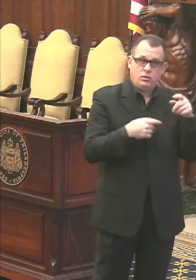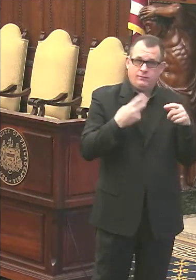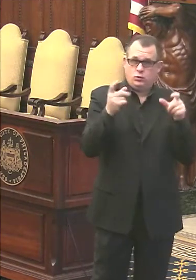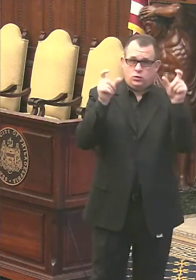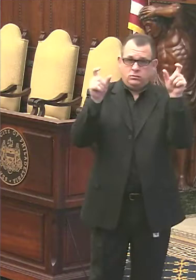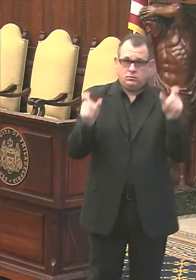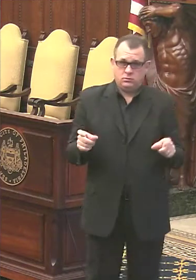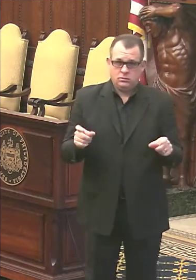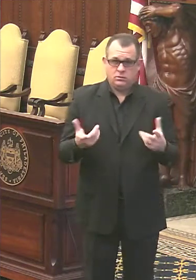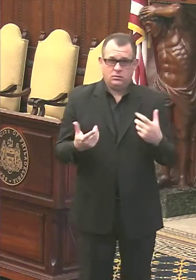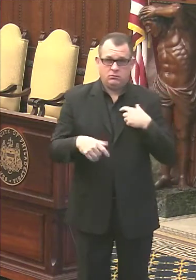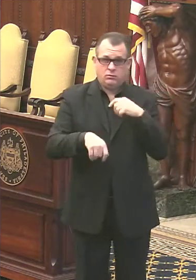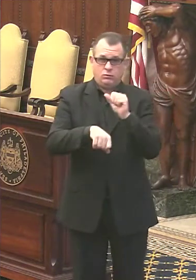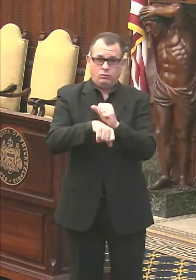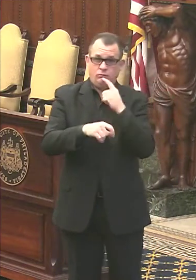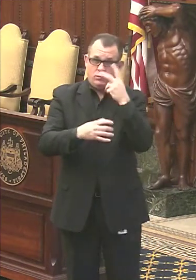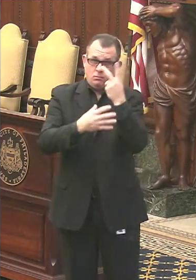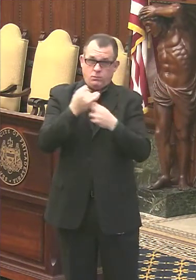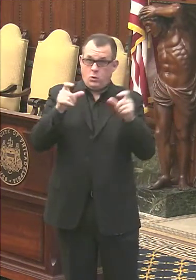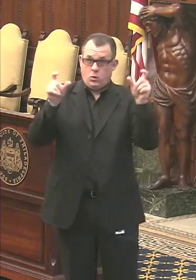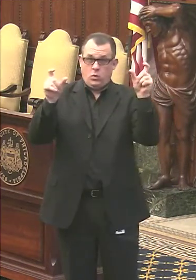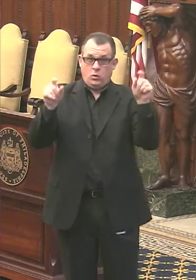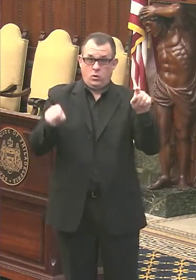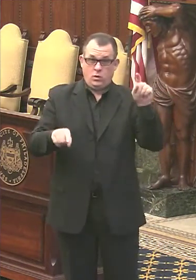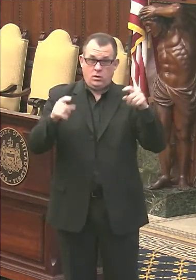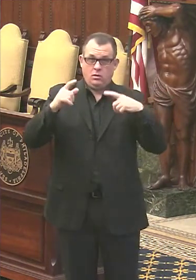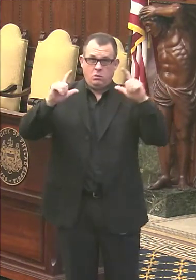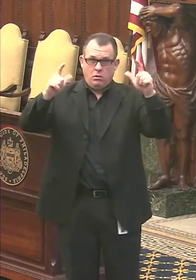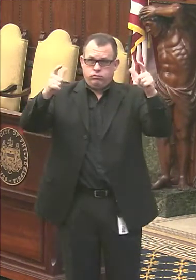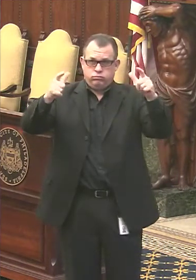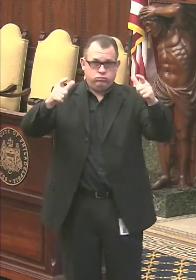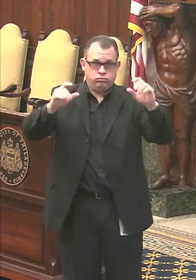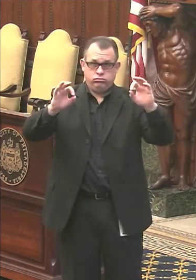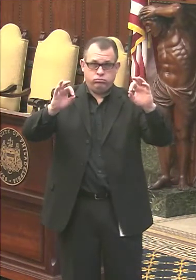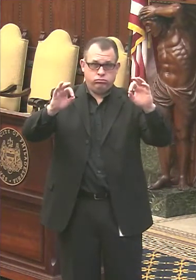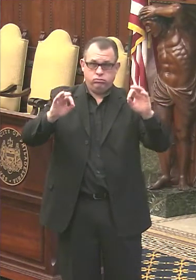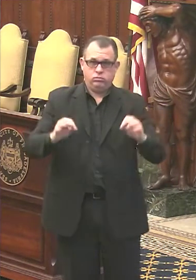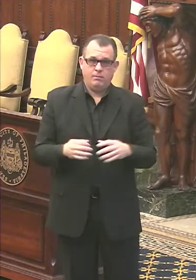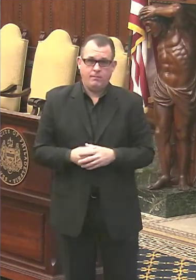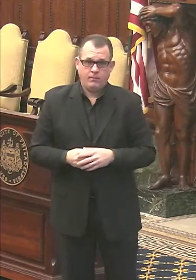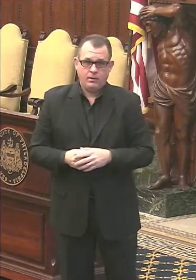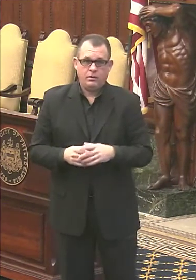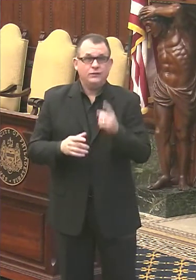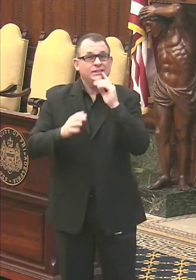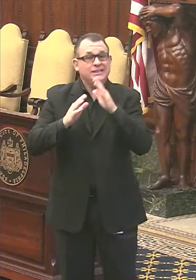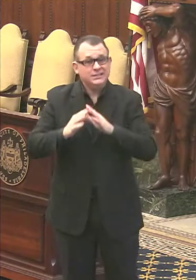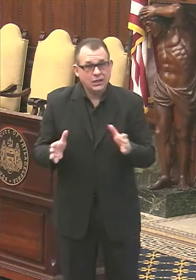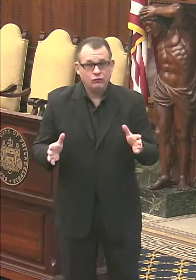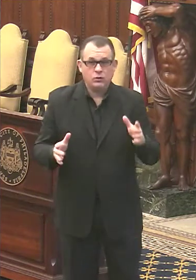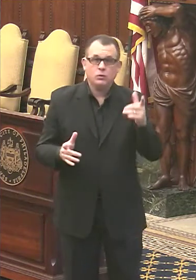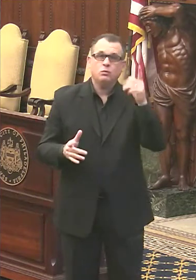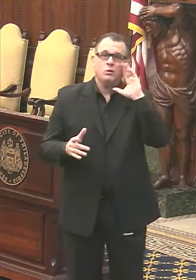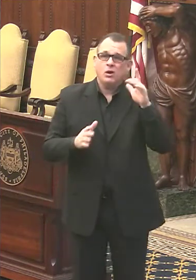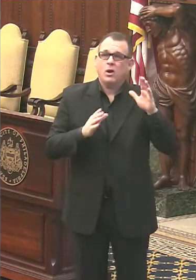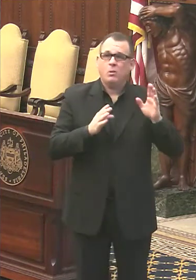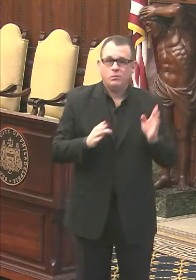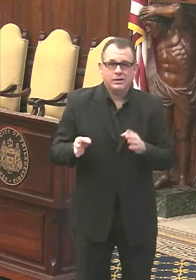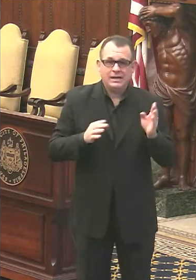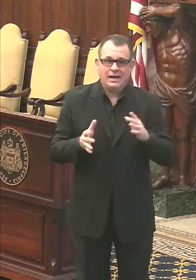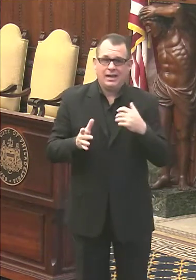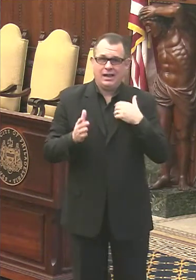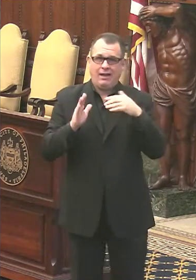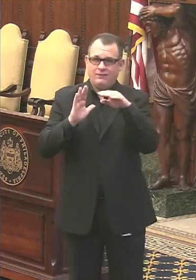we're going to be working down both of those lists sort of simultaneously in the general order in which they're listed on that, that summary. Uh,